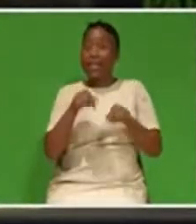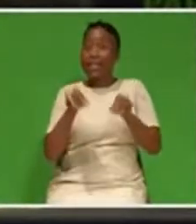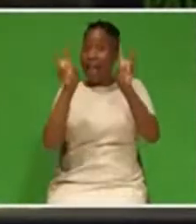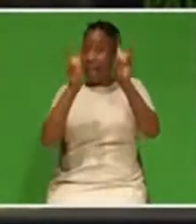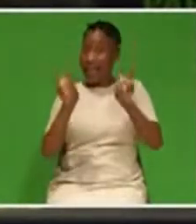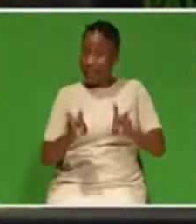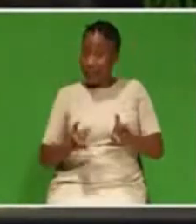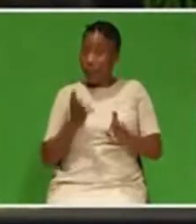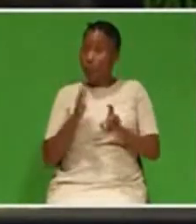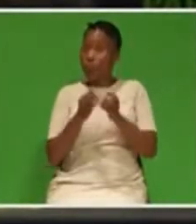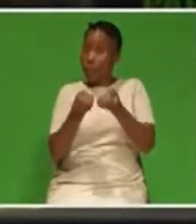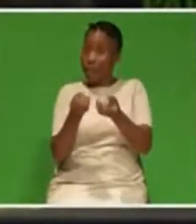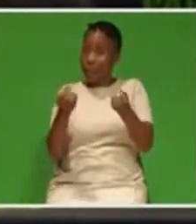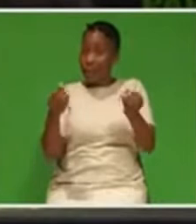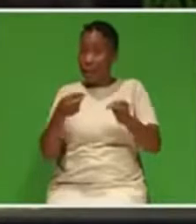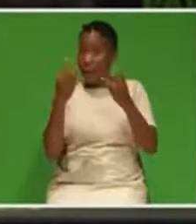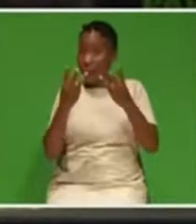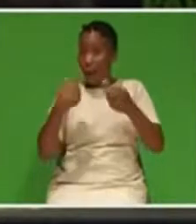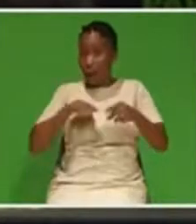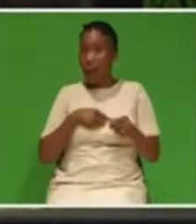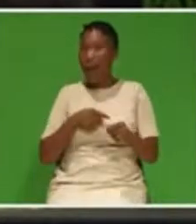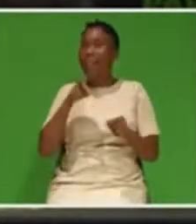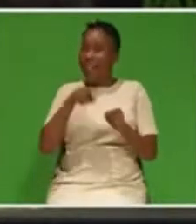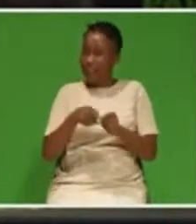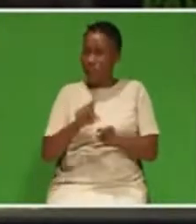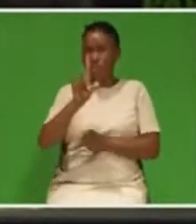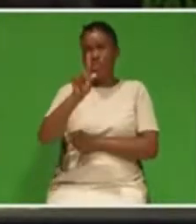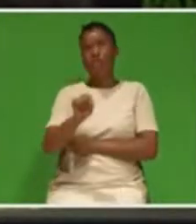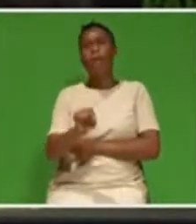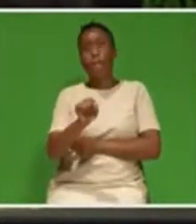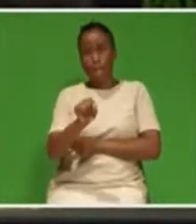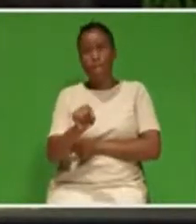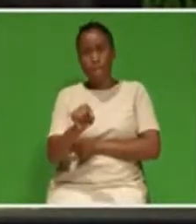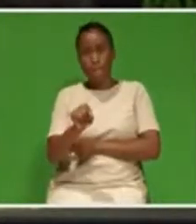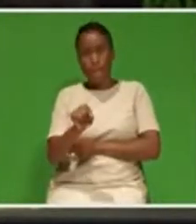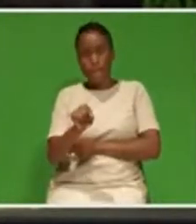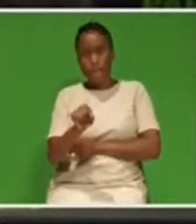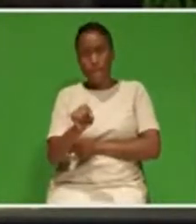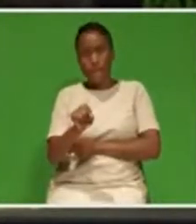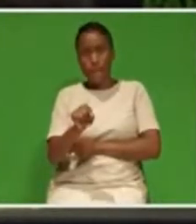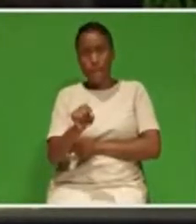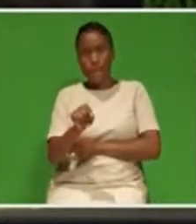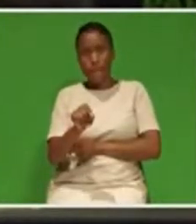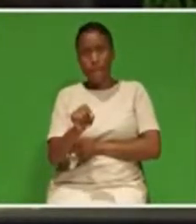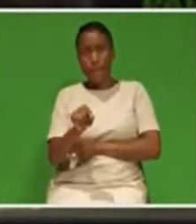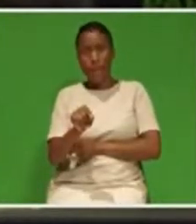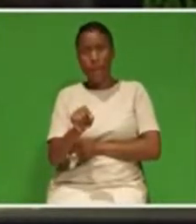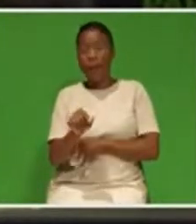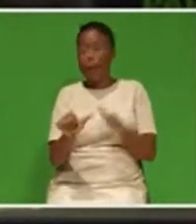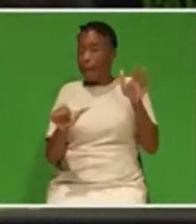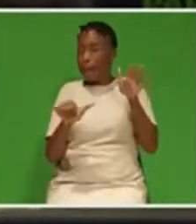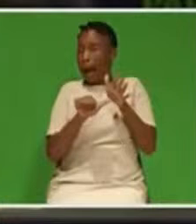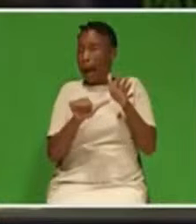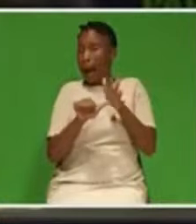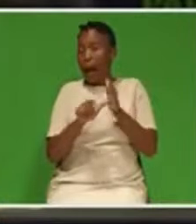to our people is affordable power. Our priorities in 2023